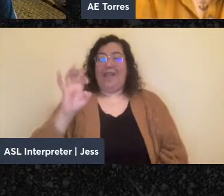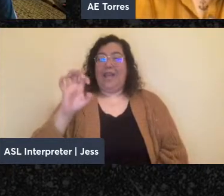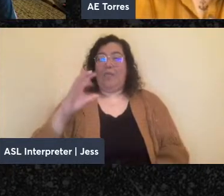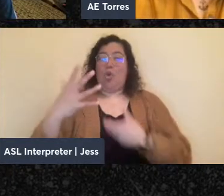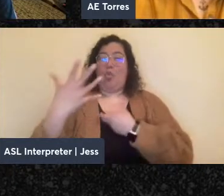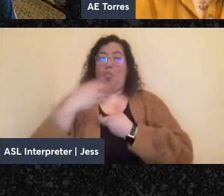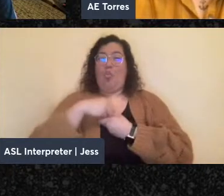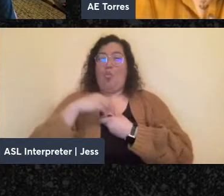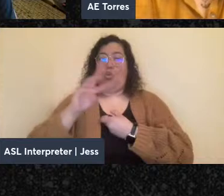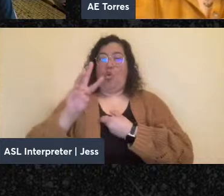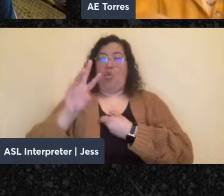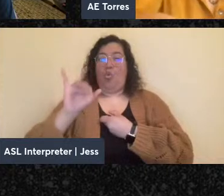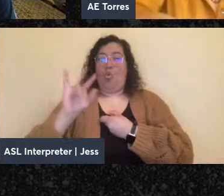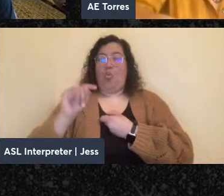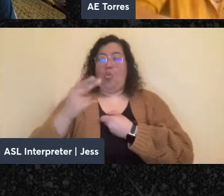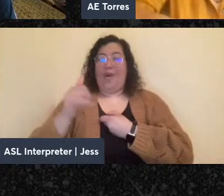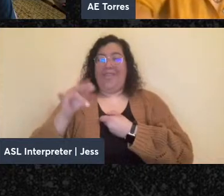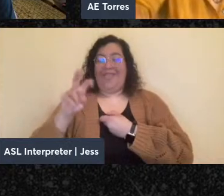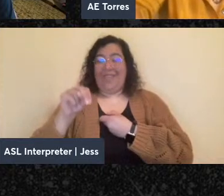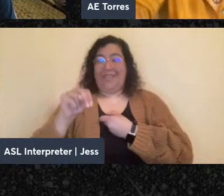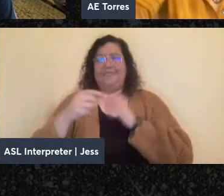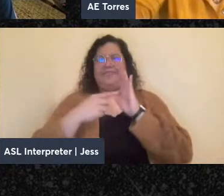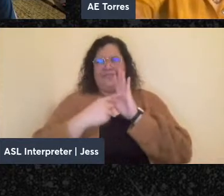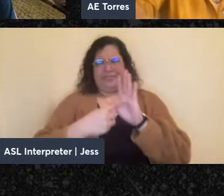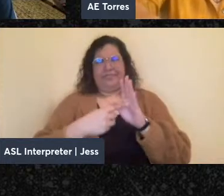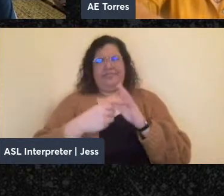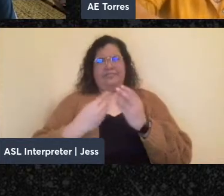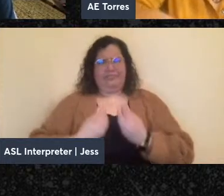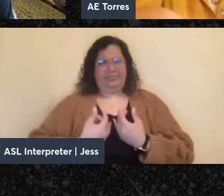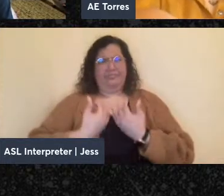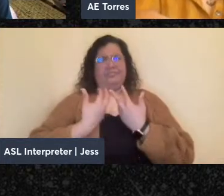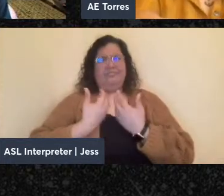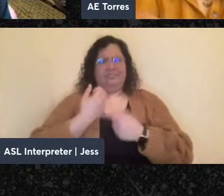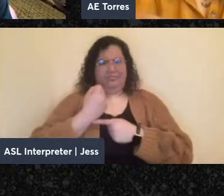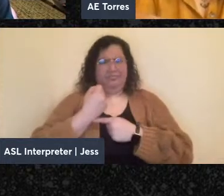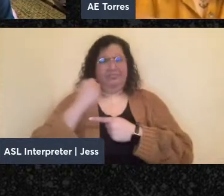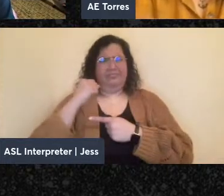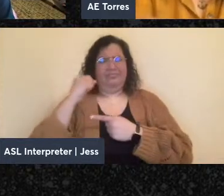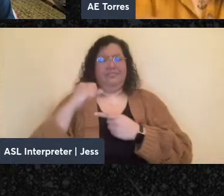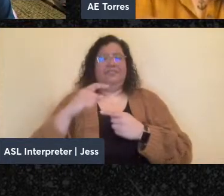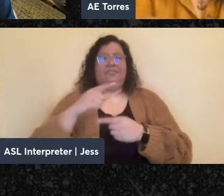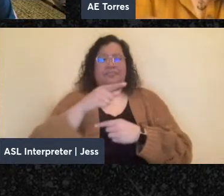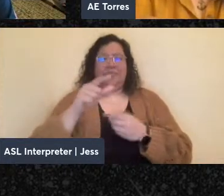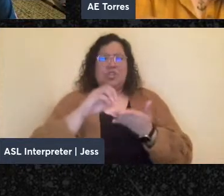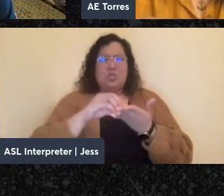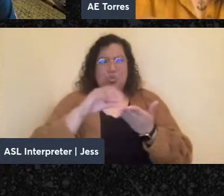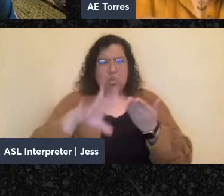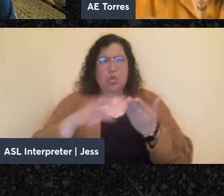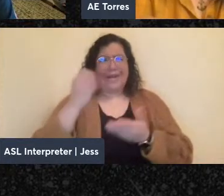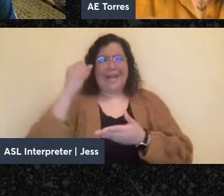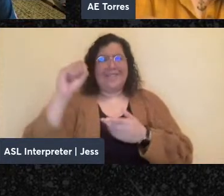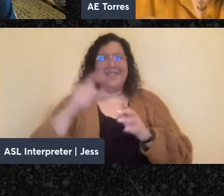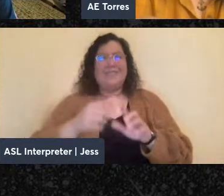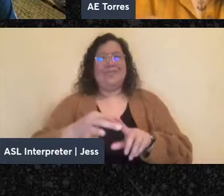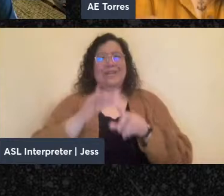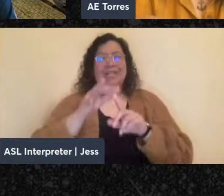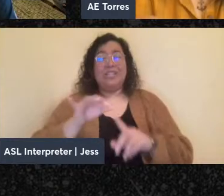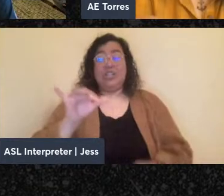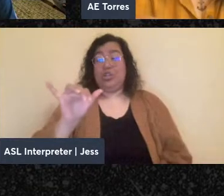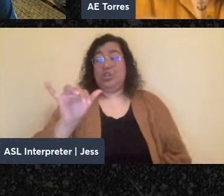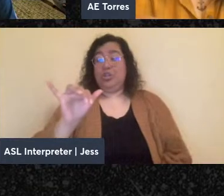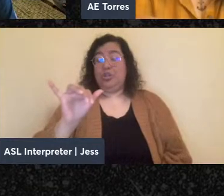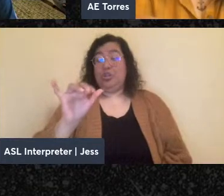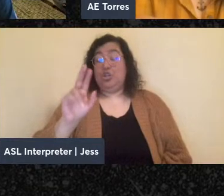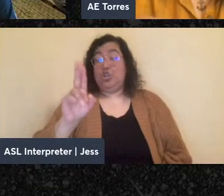student activists, especially in the Iranian diaspora. And so, you know, I'm very interested in this question of